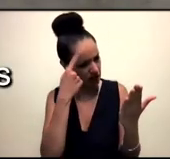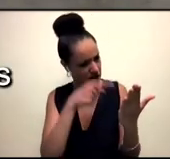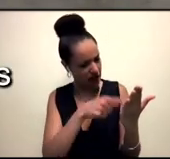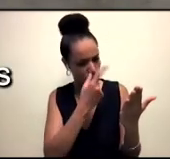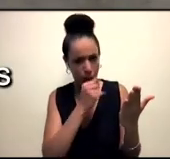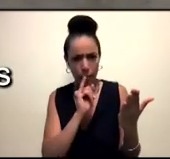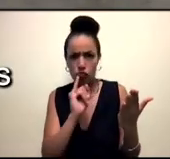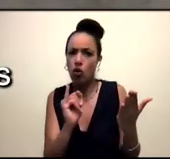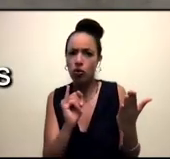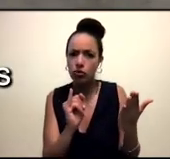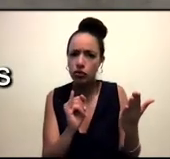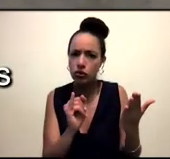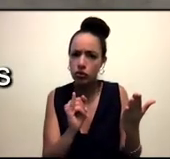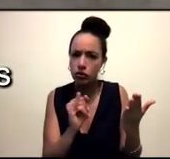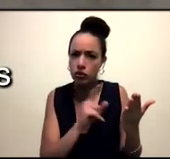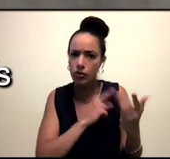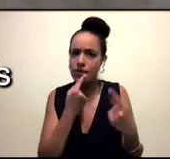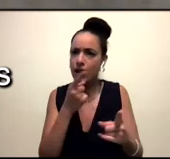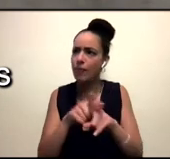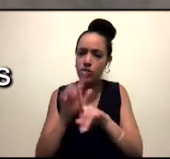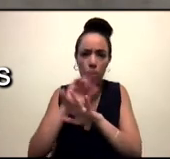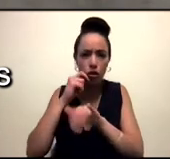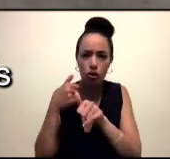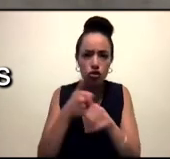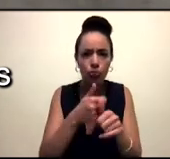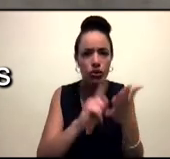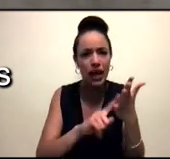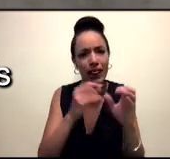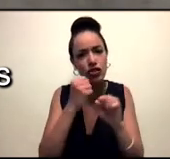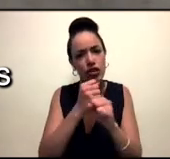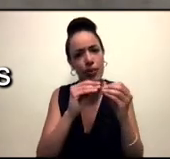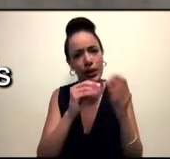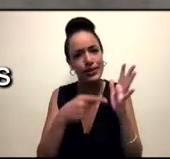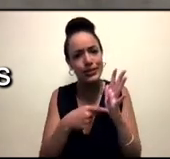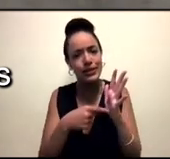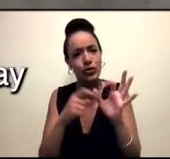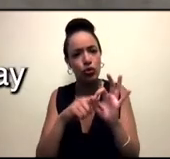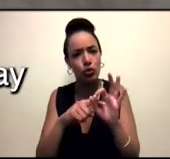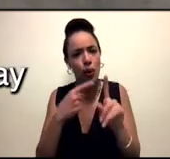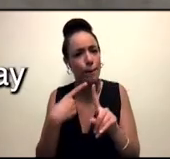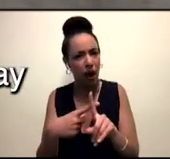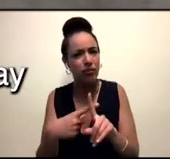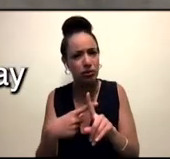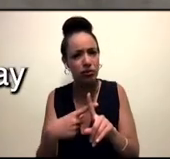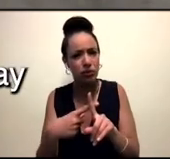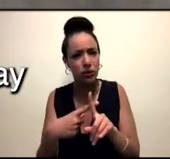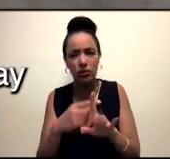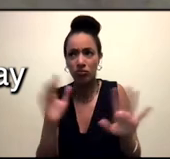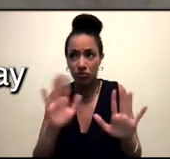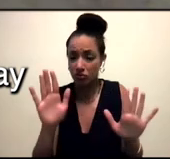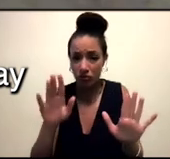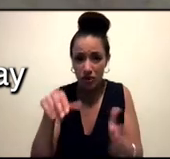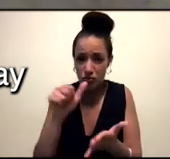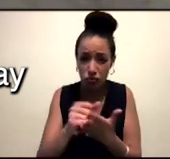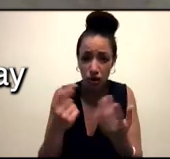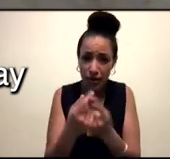I think those are like the terser words I would use, but I think that's necessary because when there is an action and there's just